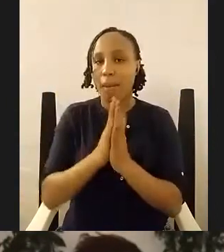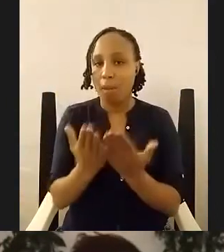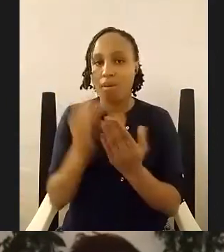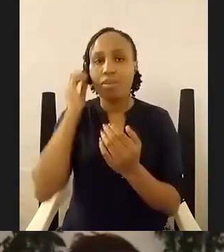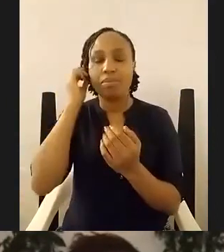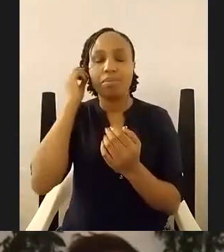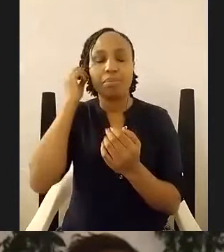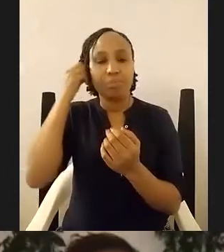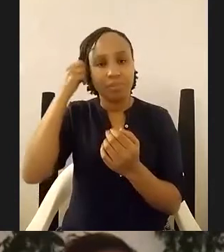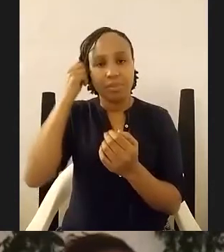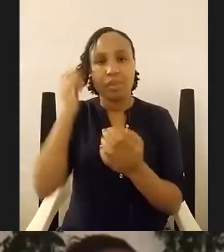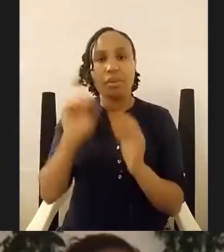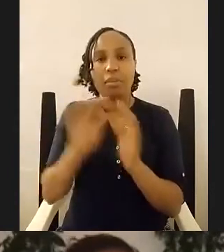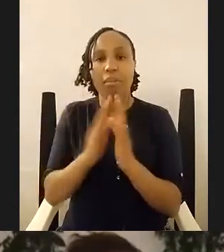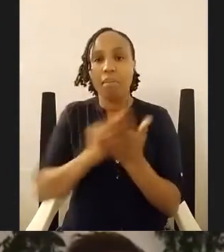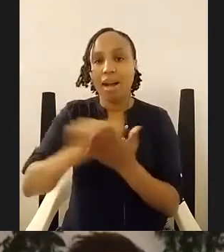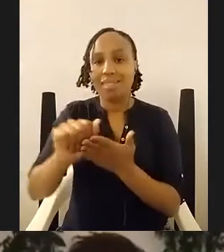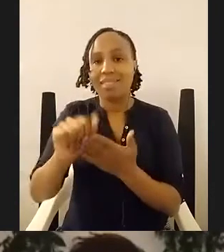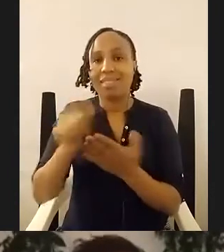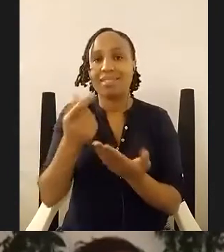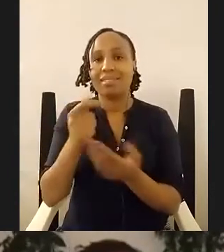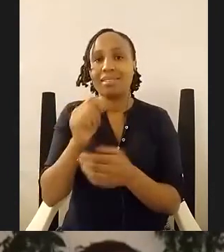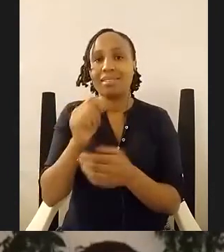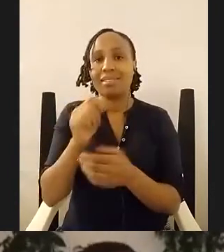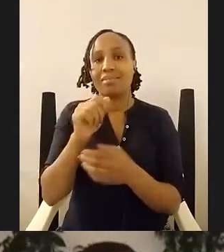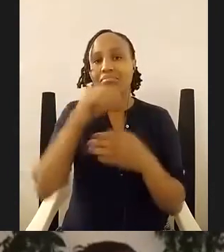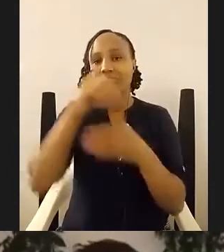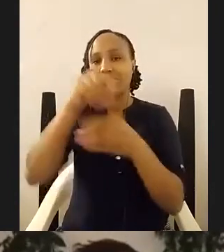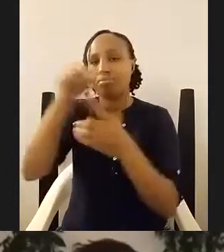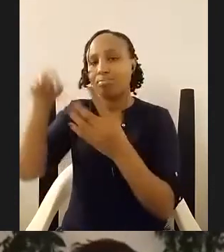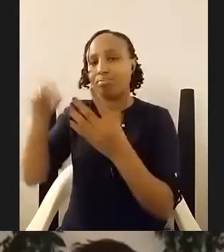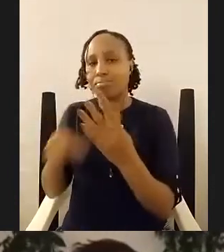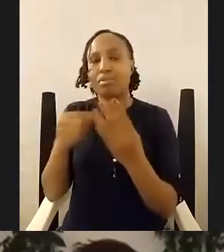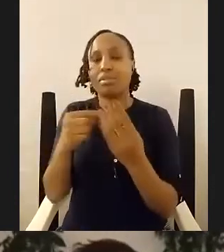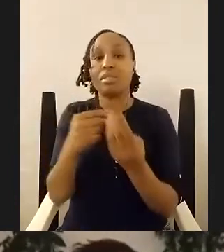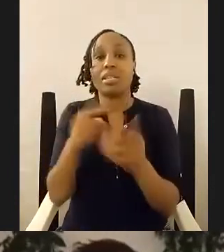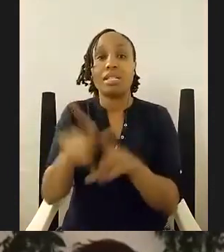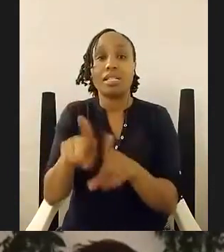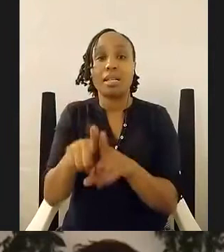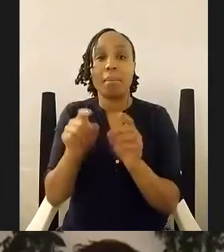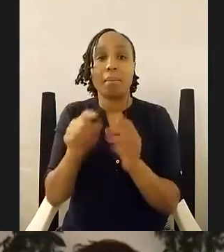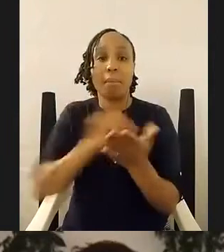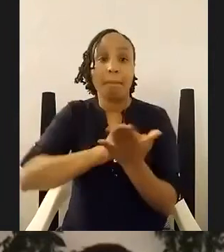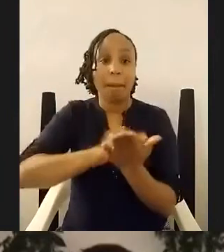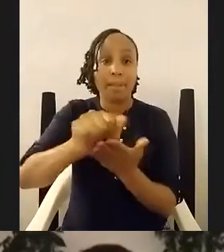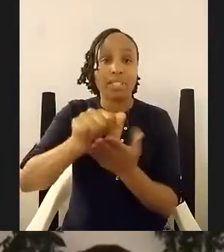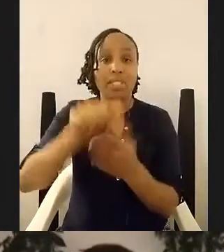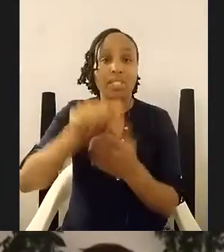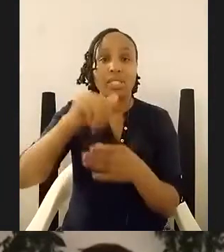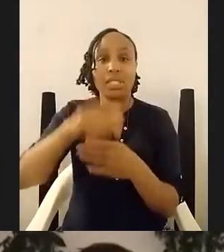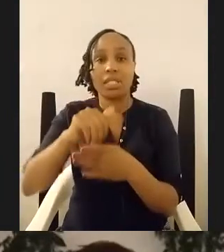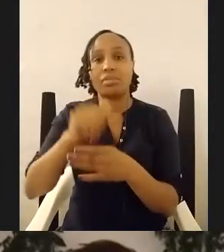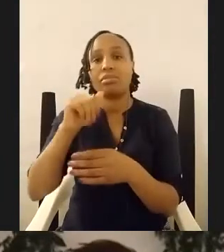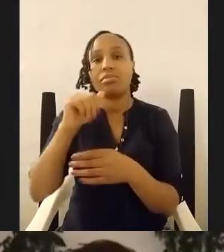johannesburg review of books afrida among other spaces um he's also been published um in the kane prize anthology which is called redemption